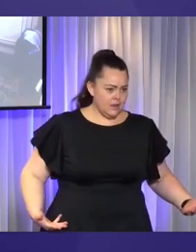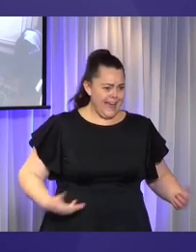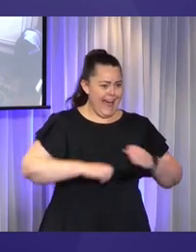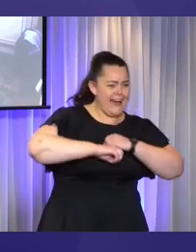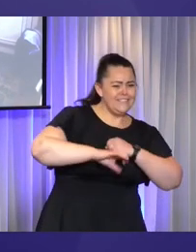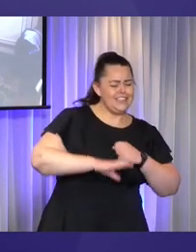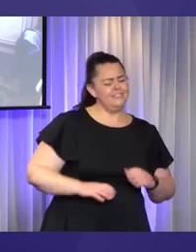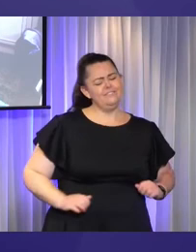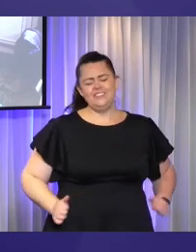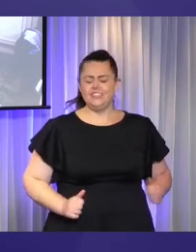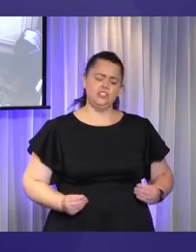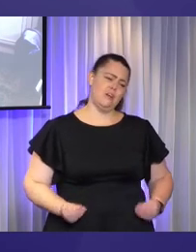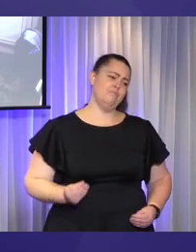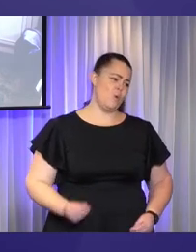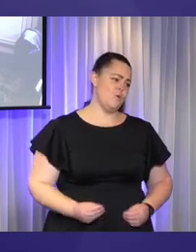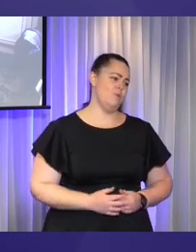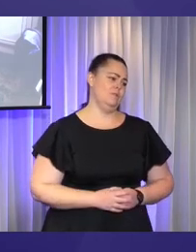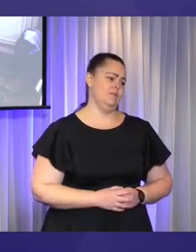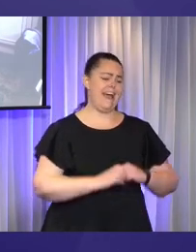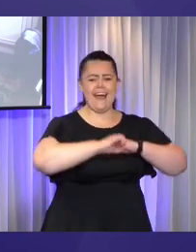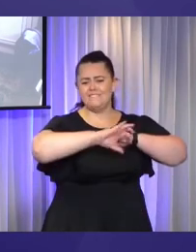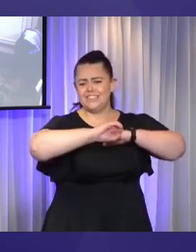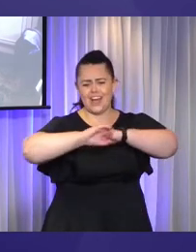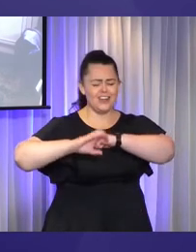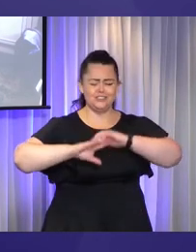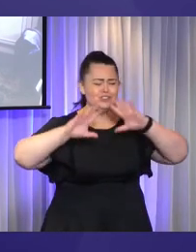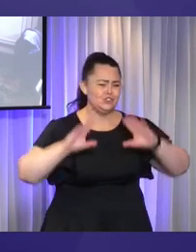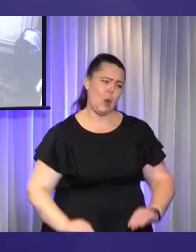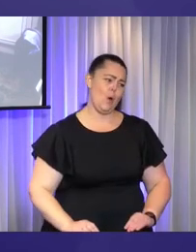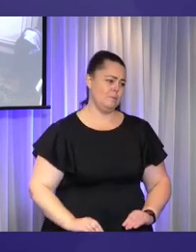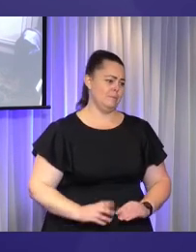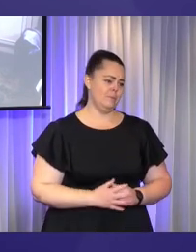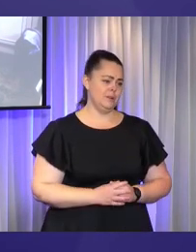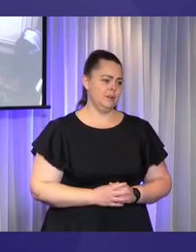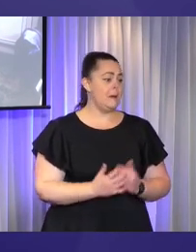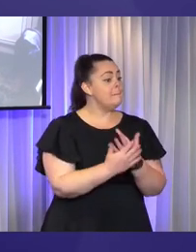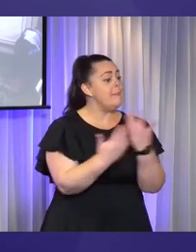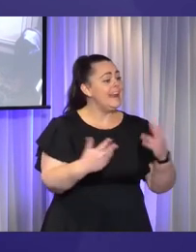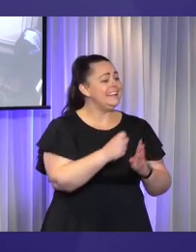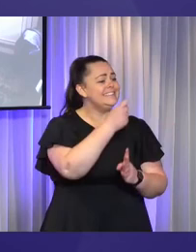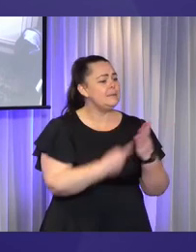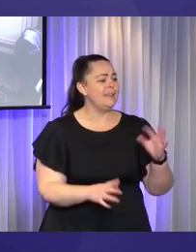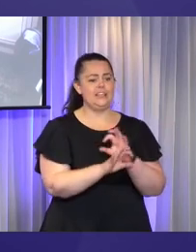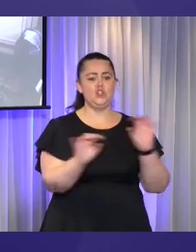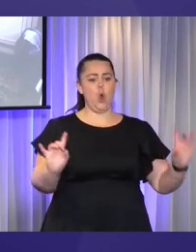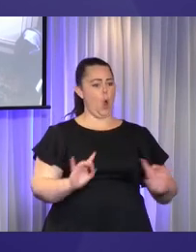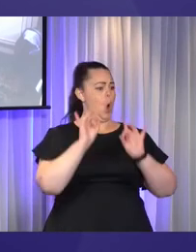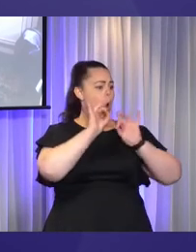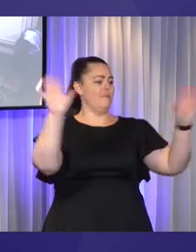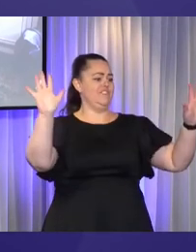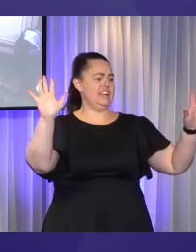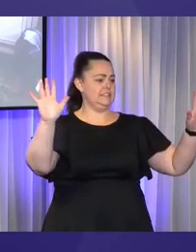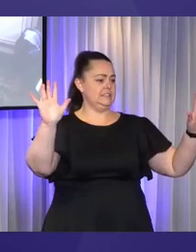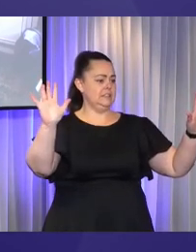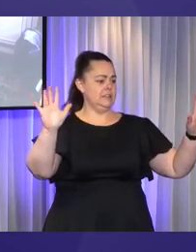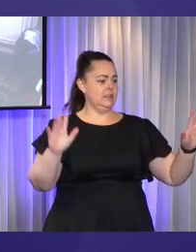But many other disabilities are not obvious. And unless a person is